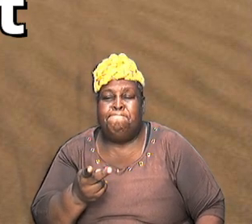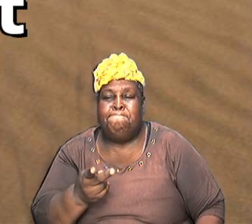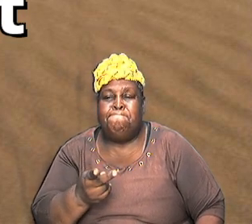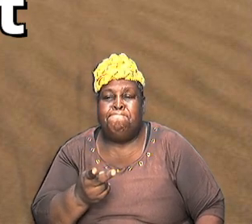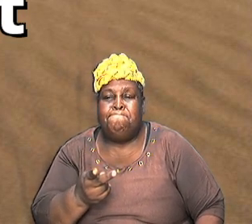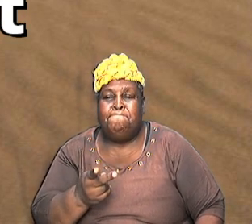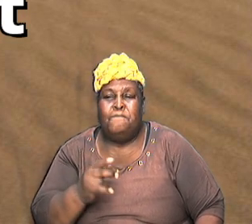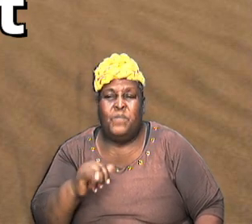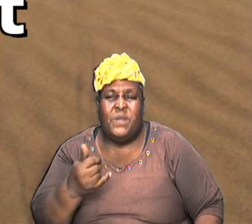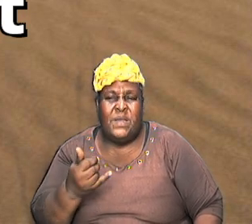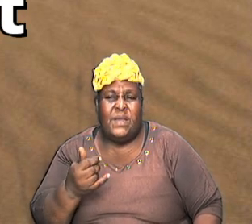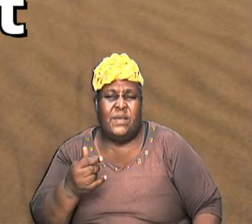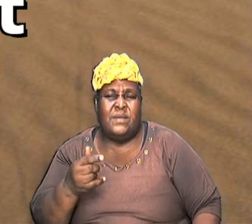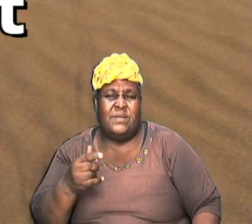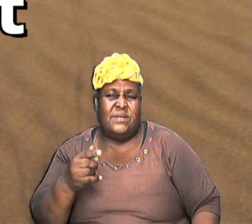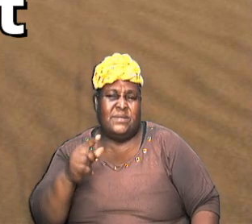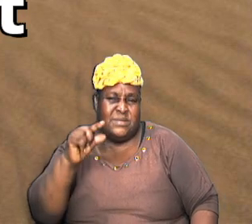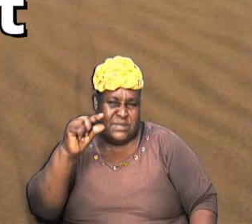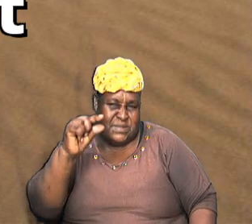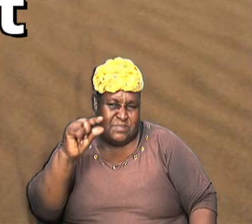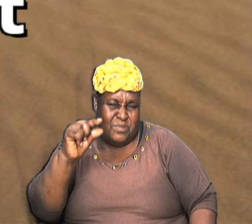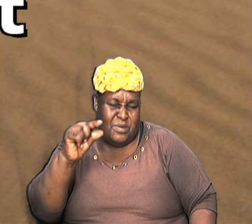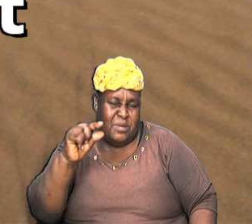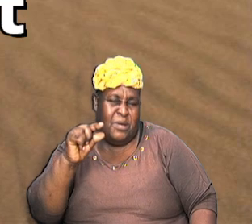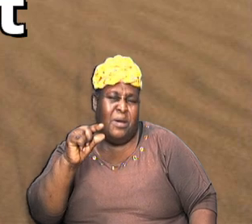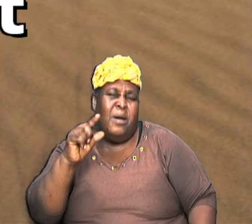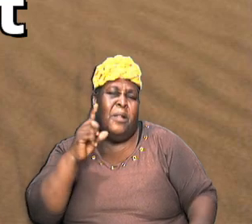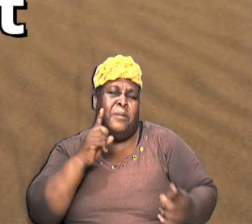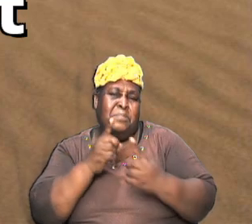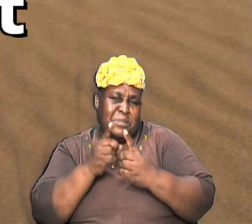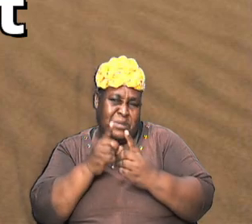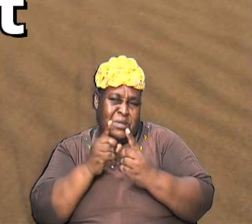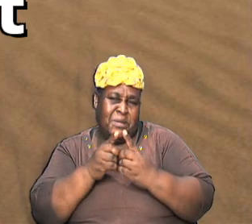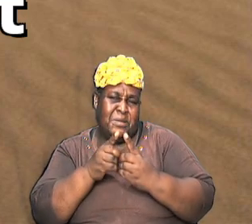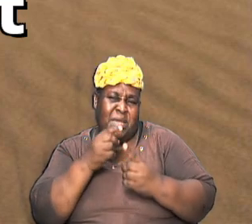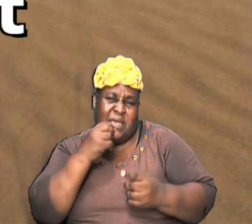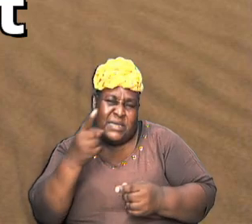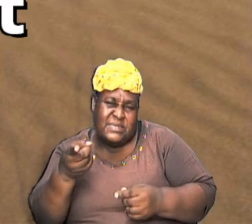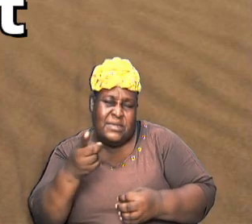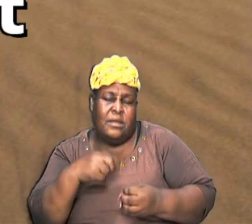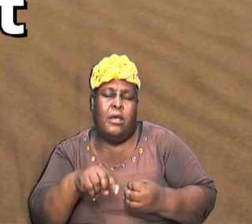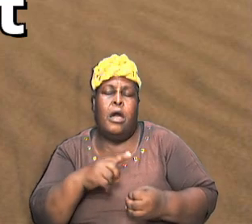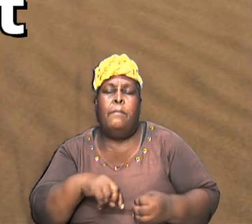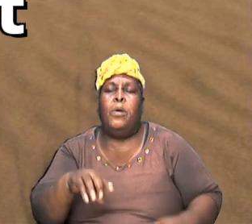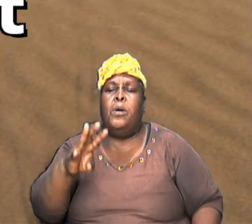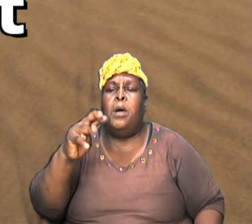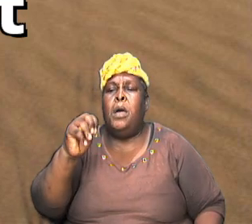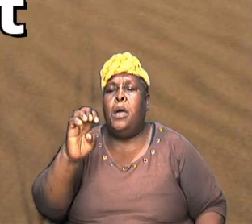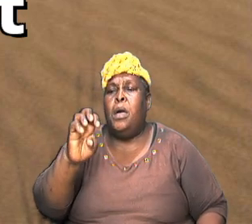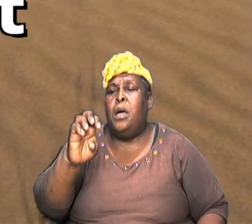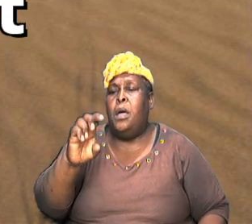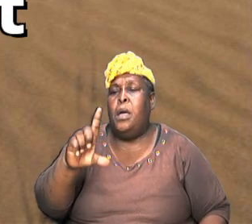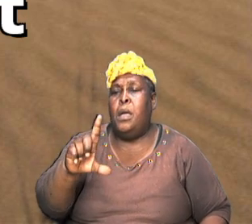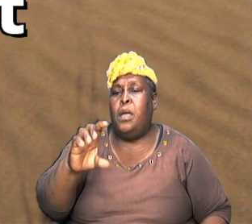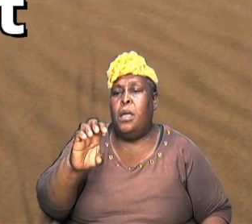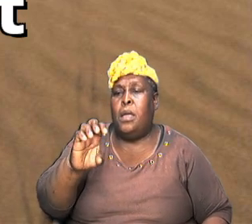just a small meeting very likely said about him and Hebrews chapter 6 Hebrews